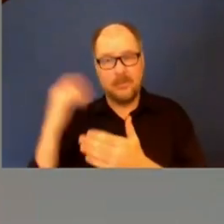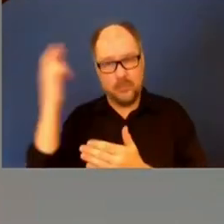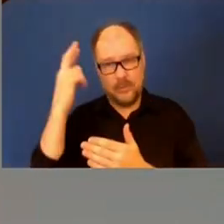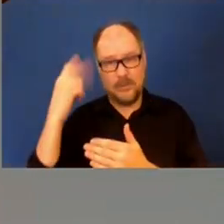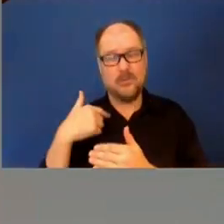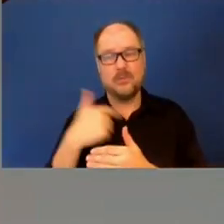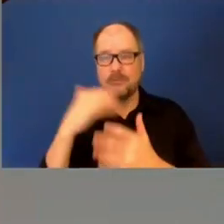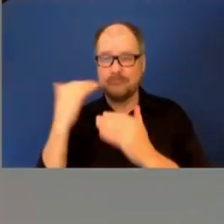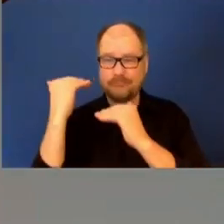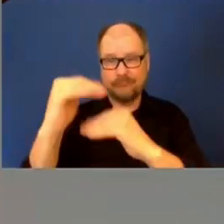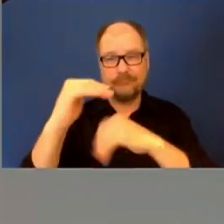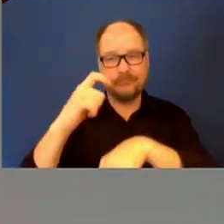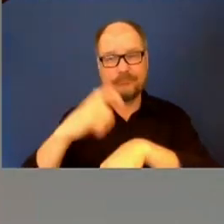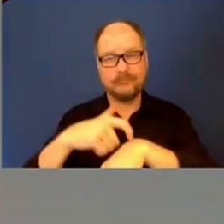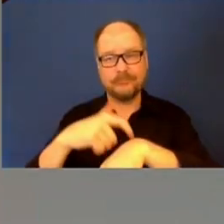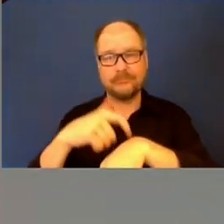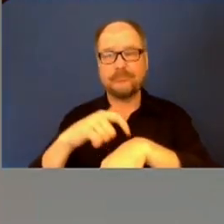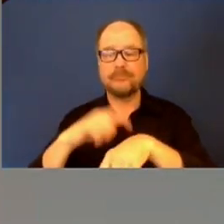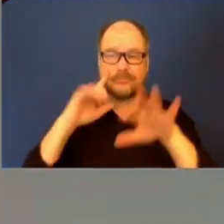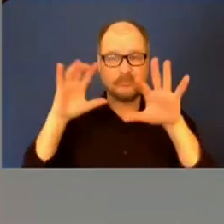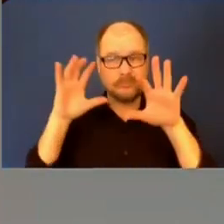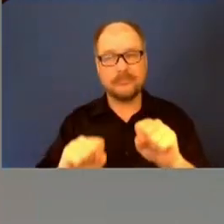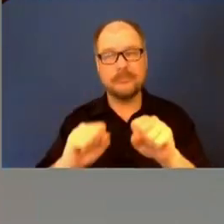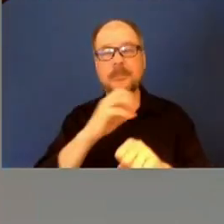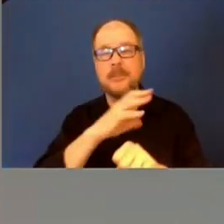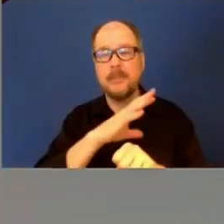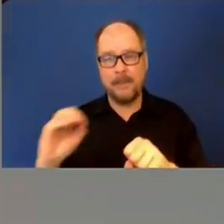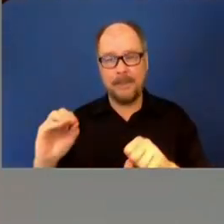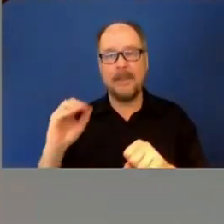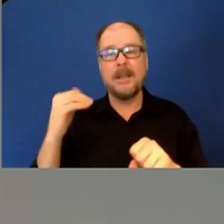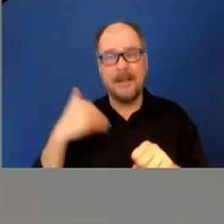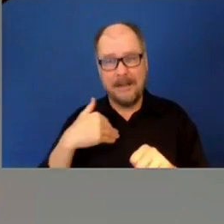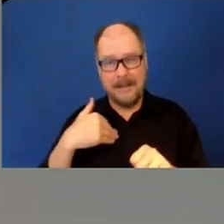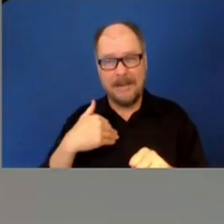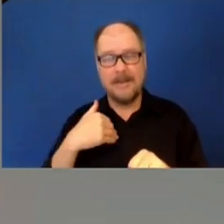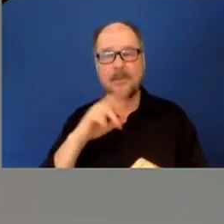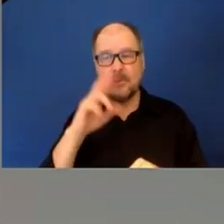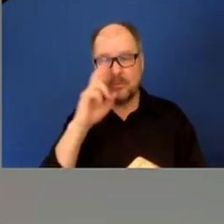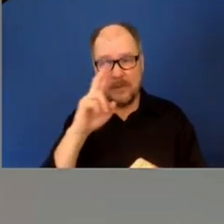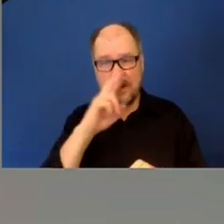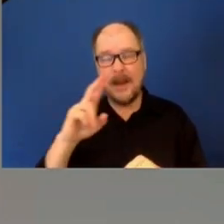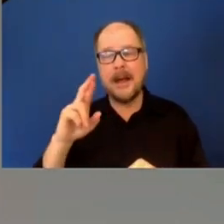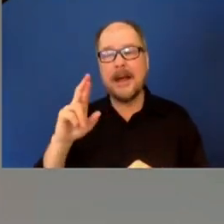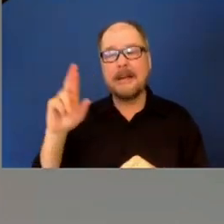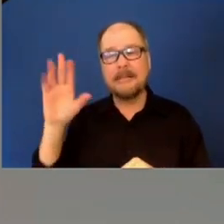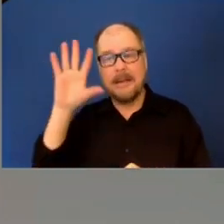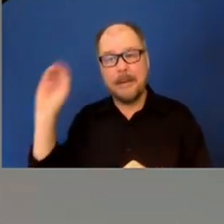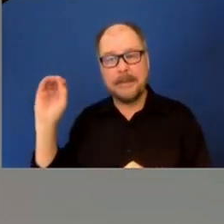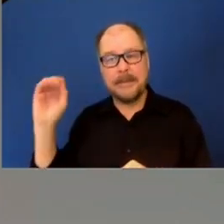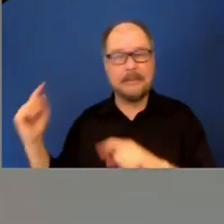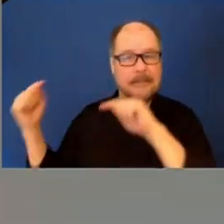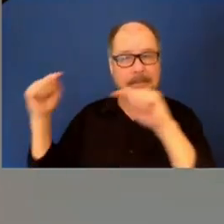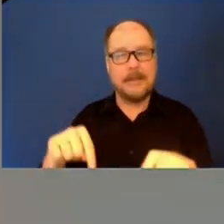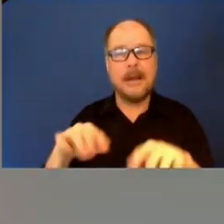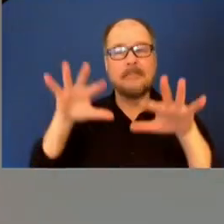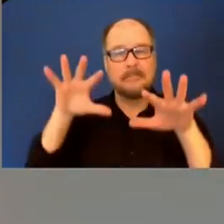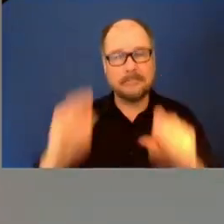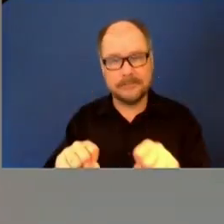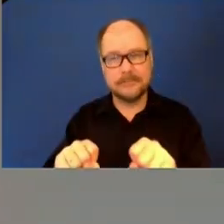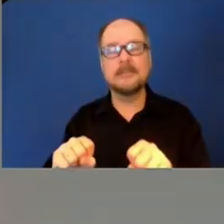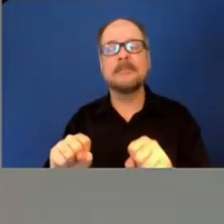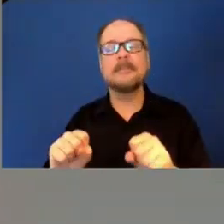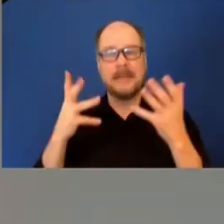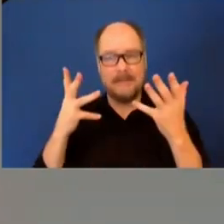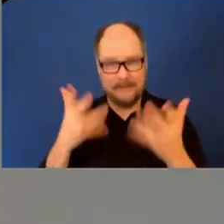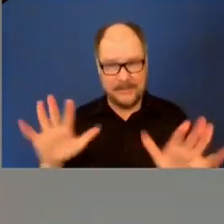order. And the sooner we get pest control in there to control the situation, the better we're going to be off in